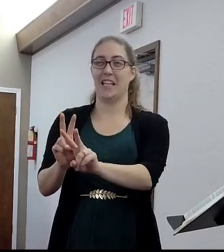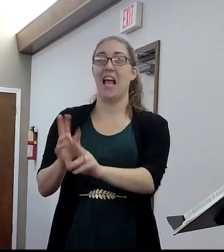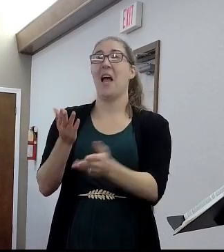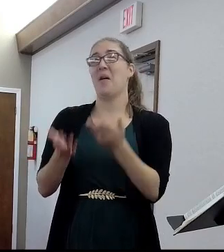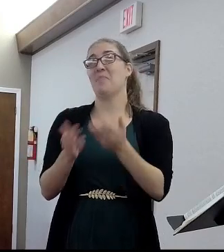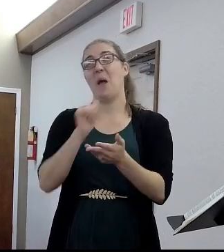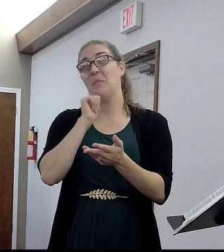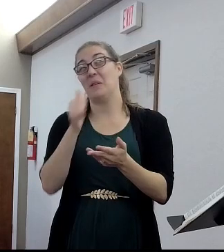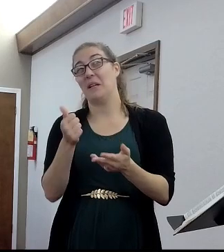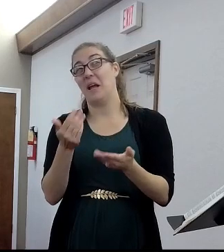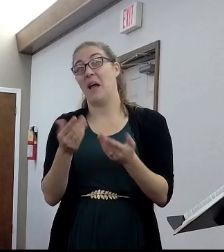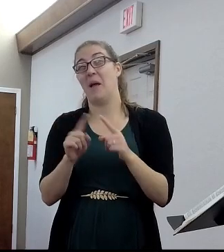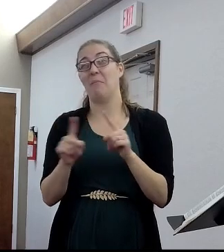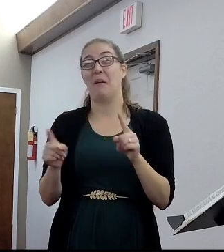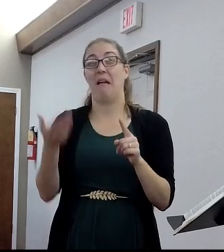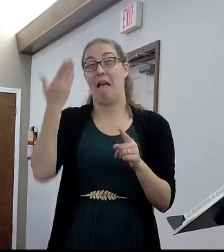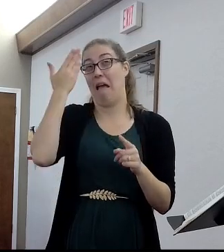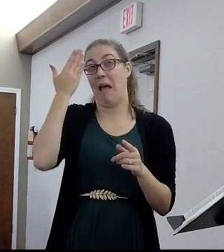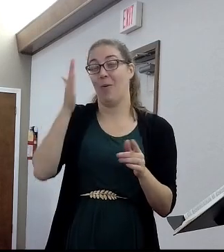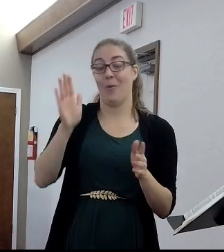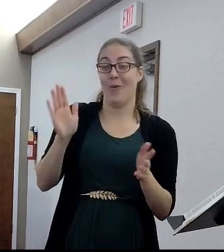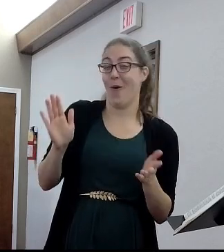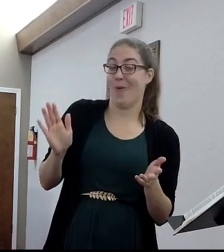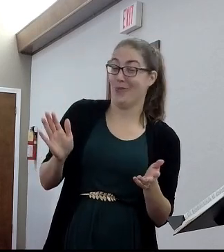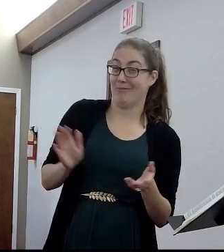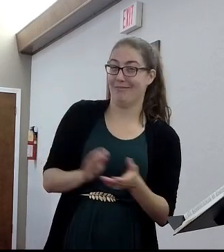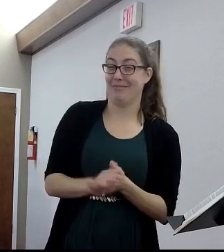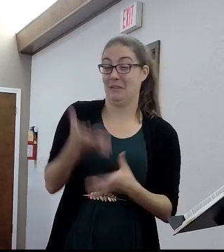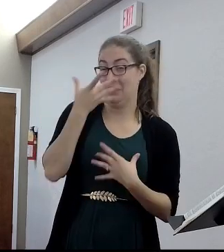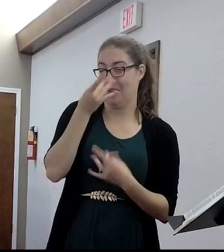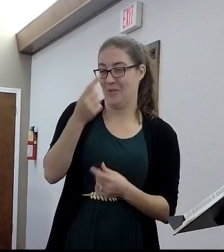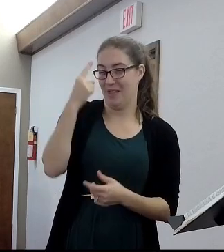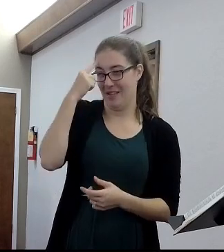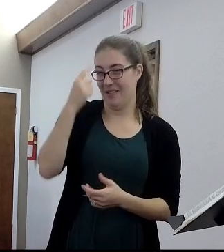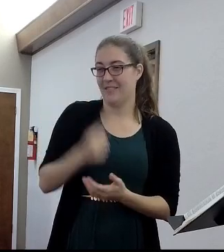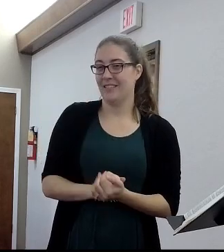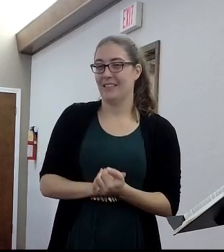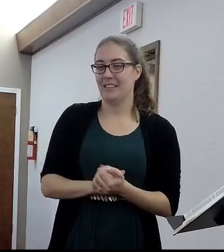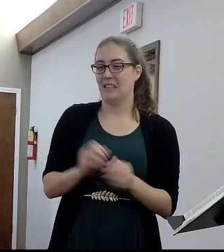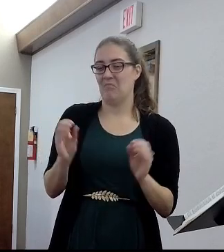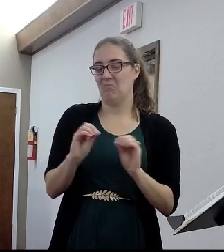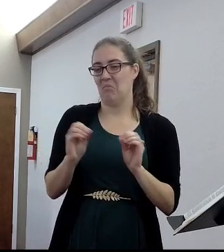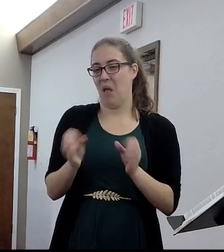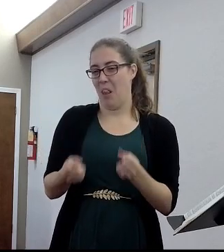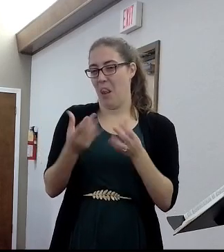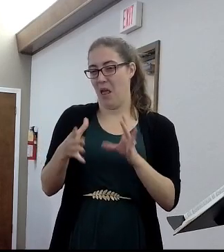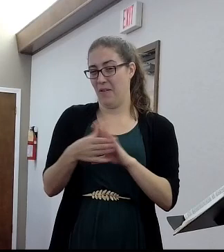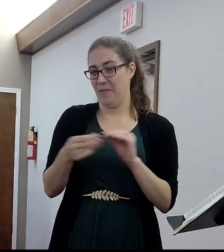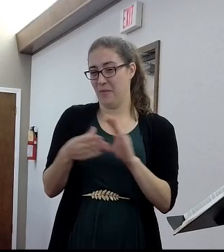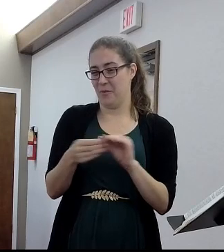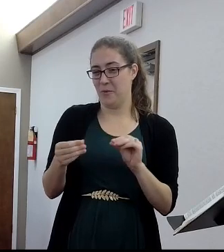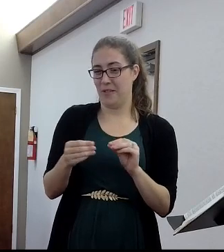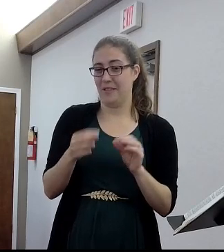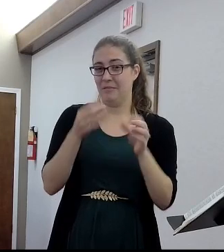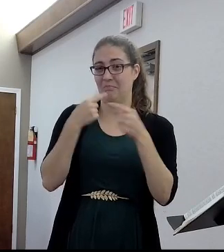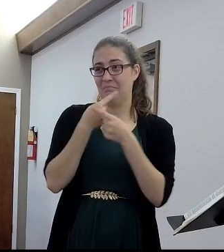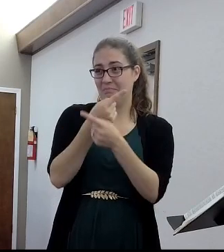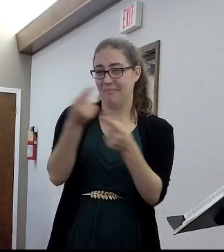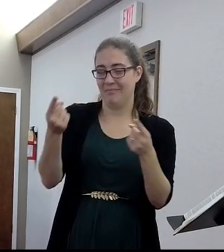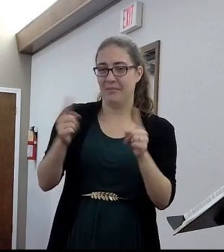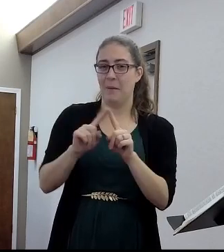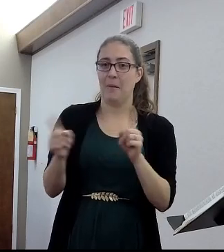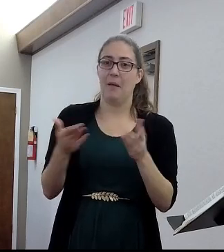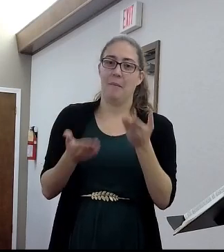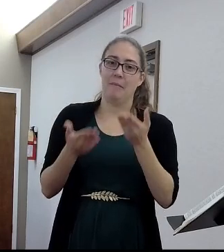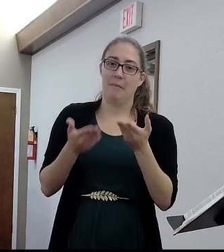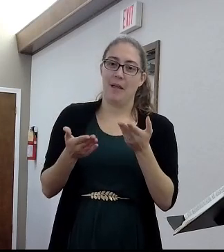not, but I don't know why you would, but I really don't know. I mean, there's not a lot of narrative on that in history, but you could have probably got